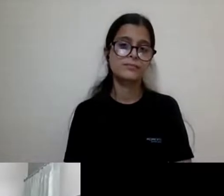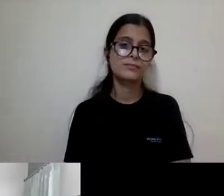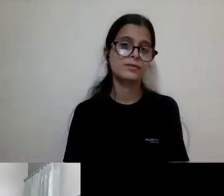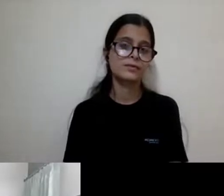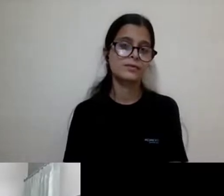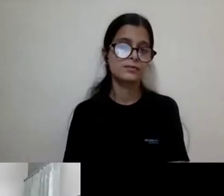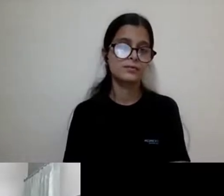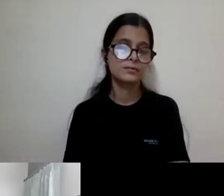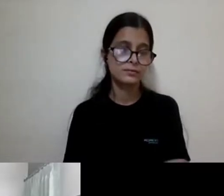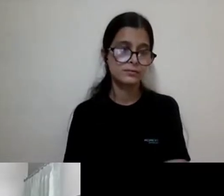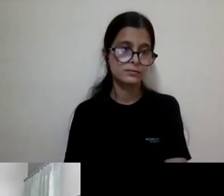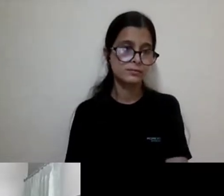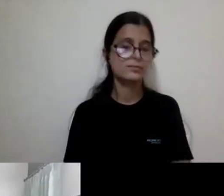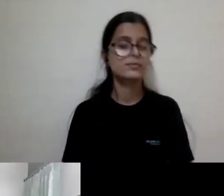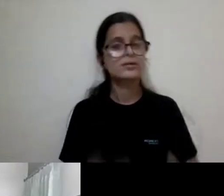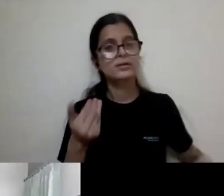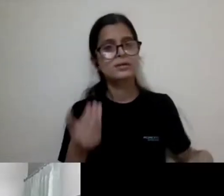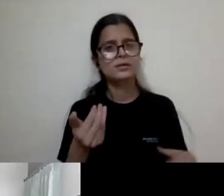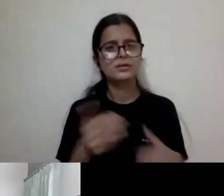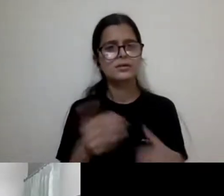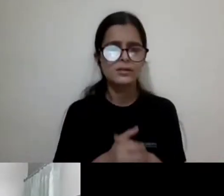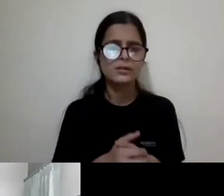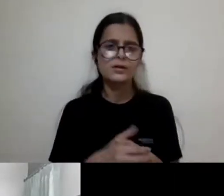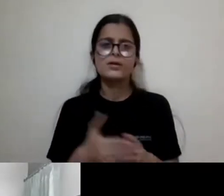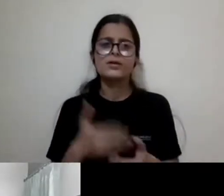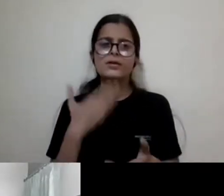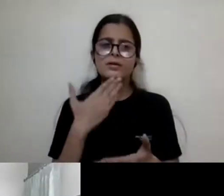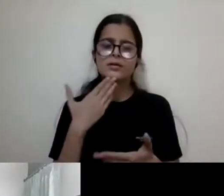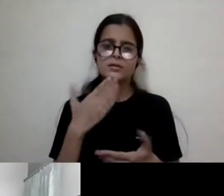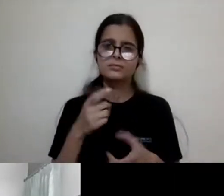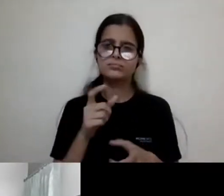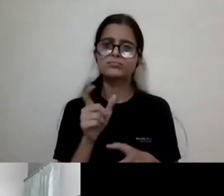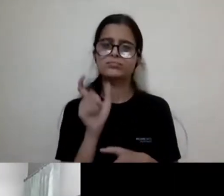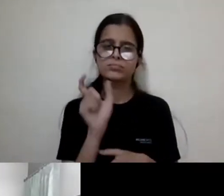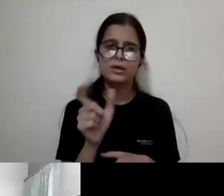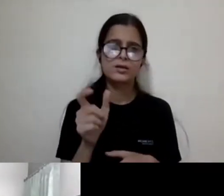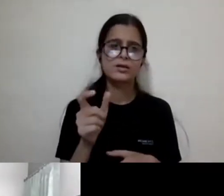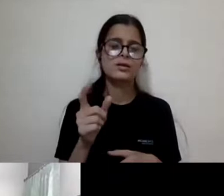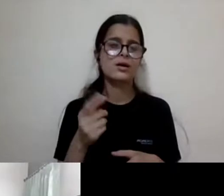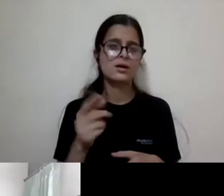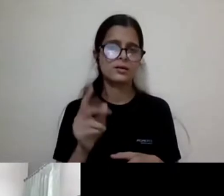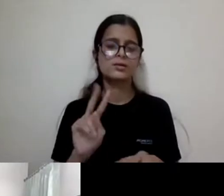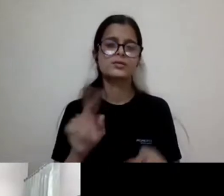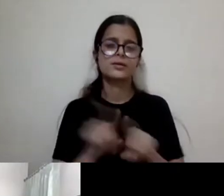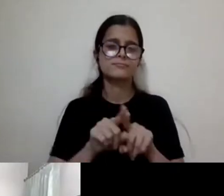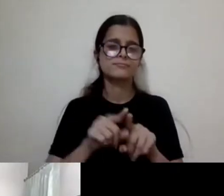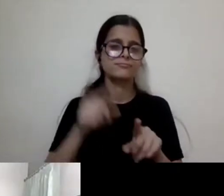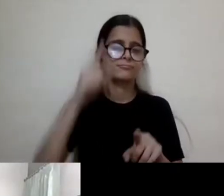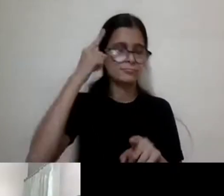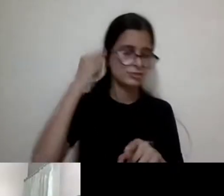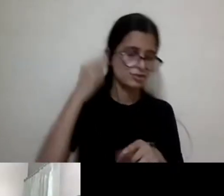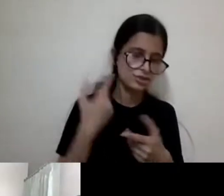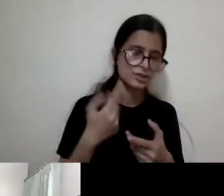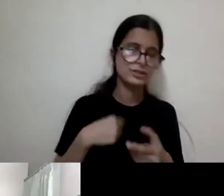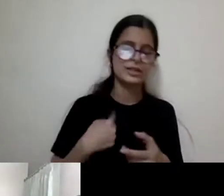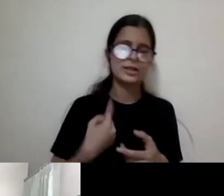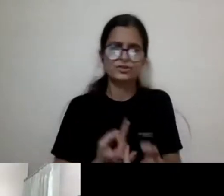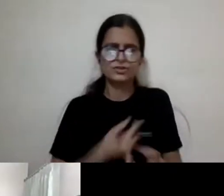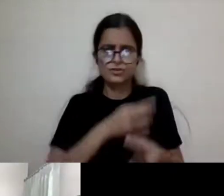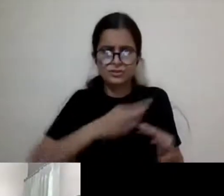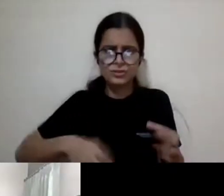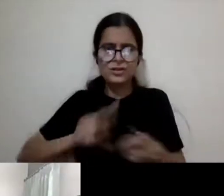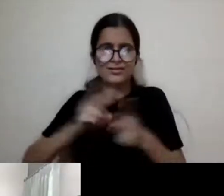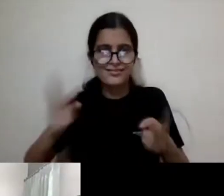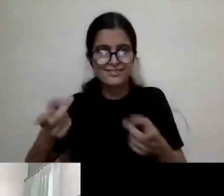yeah, this is, I think this is more of a comment, but thank you for the comment about the intersectionality in relation to poverty, poverty and social justice. I, I, I want to